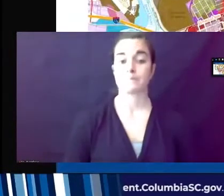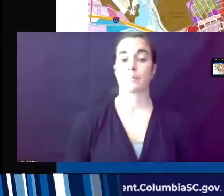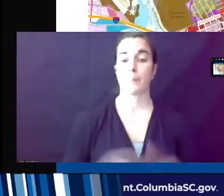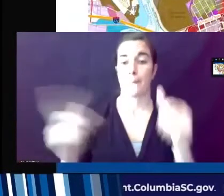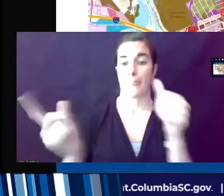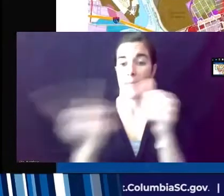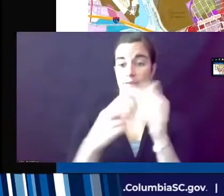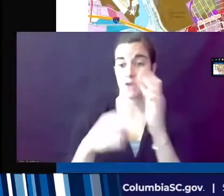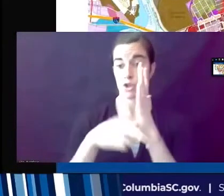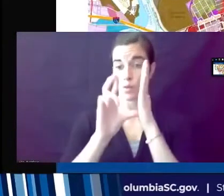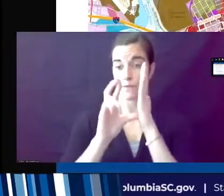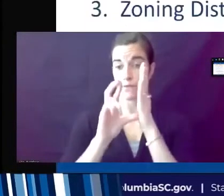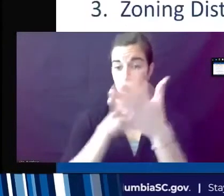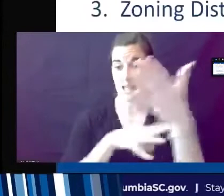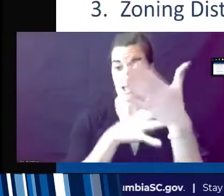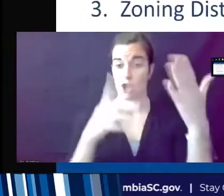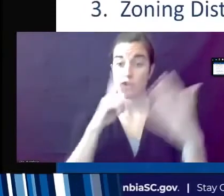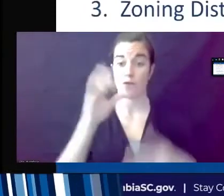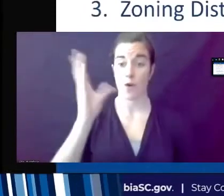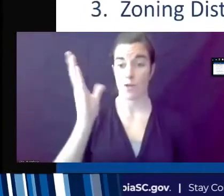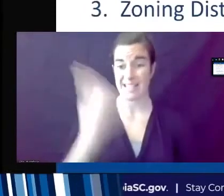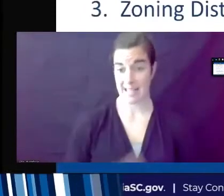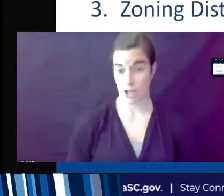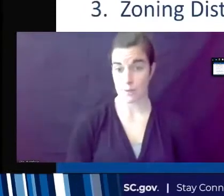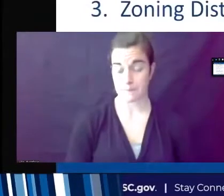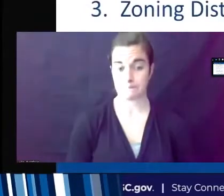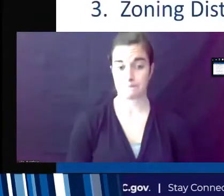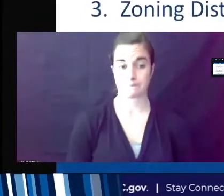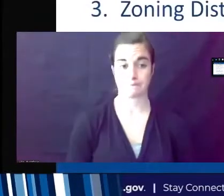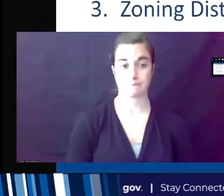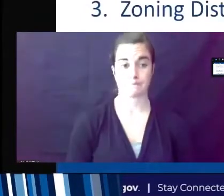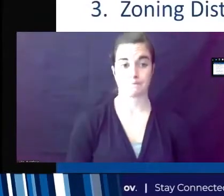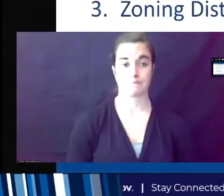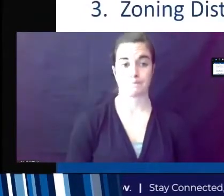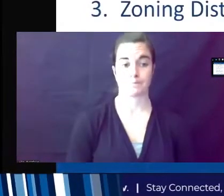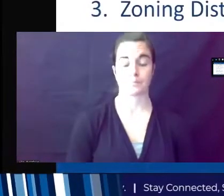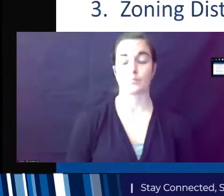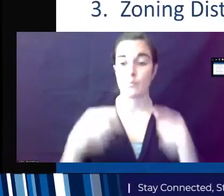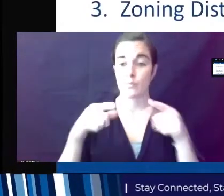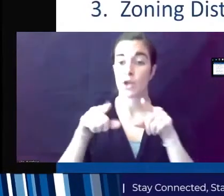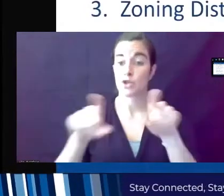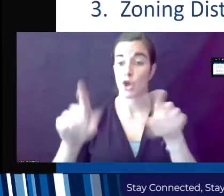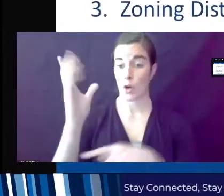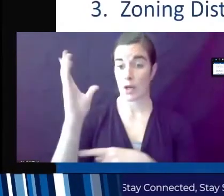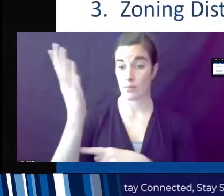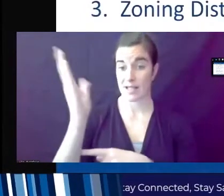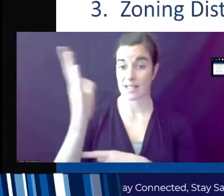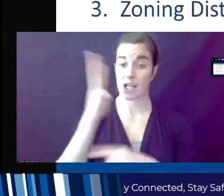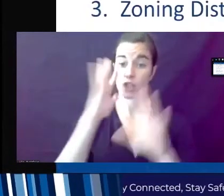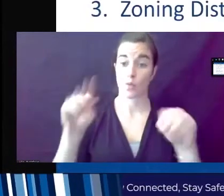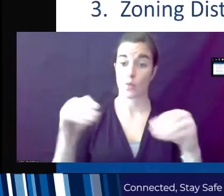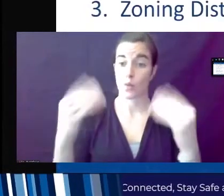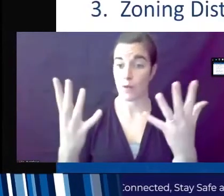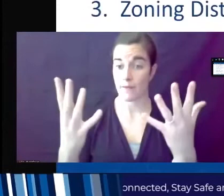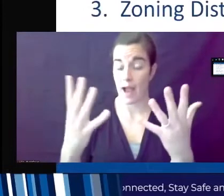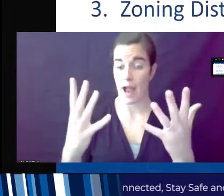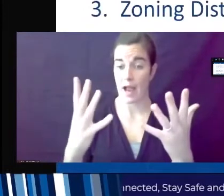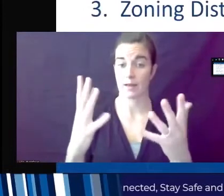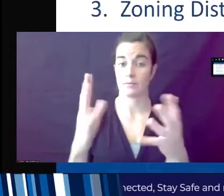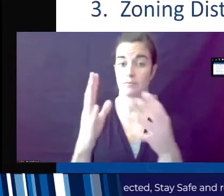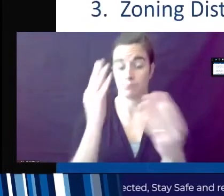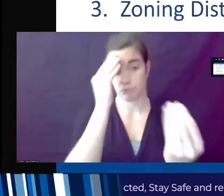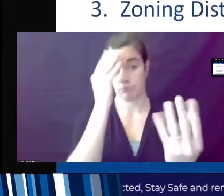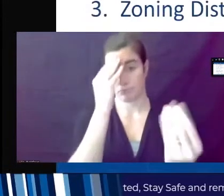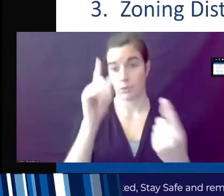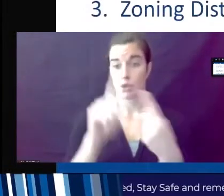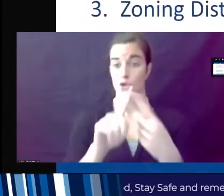review the agenda for the presentation. presentation. During this presentation, we will provide context and background